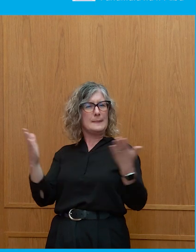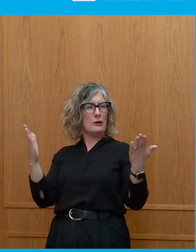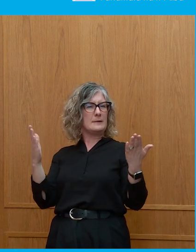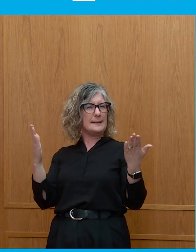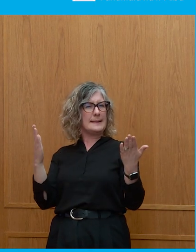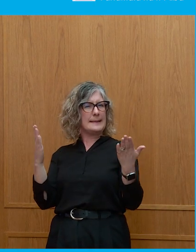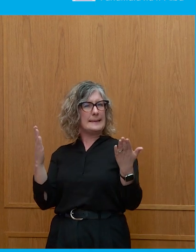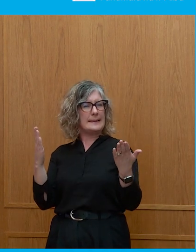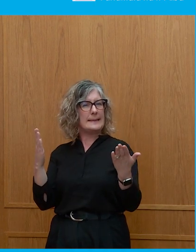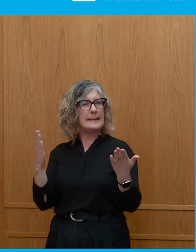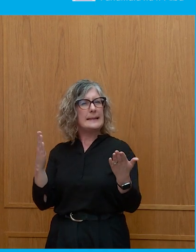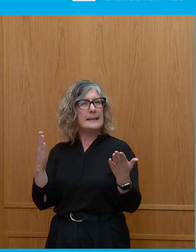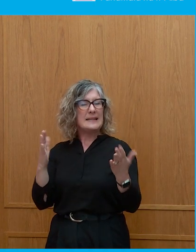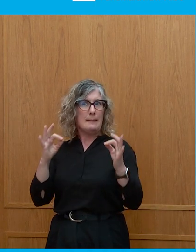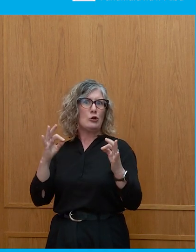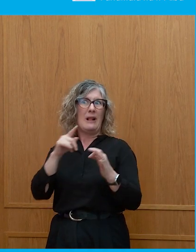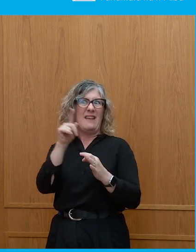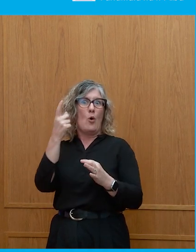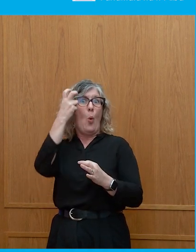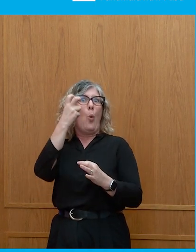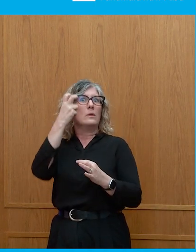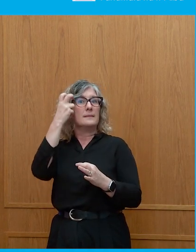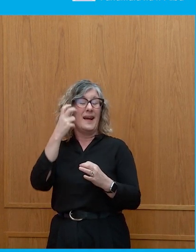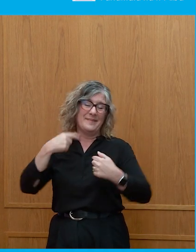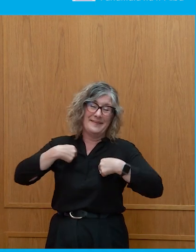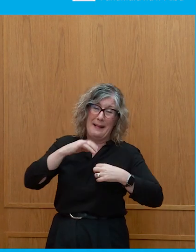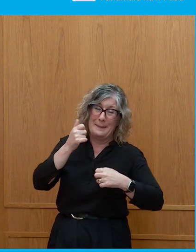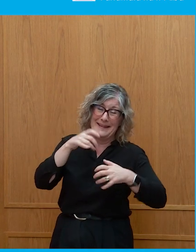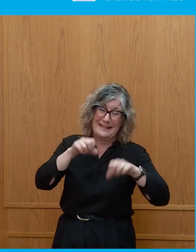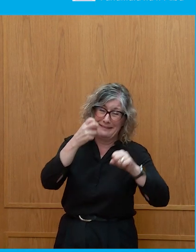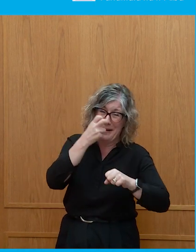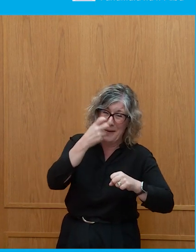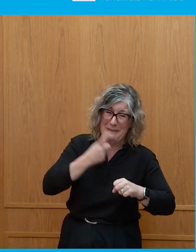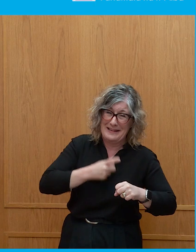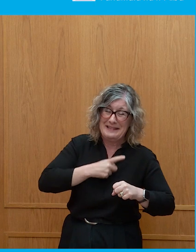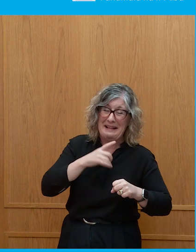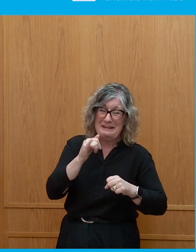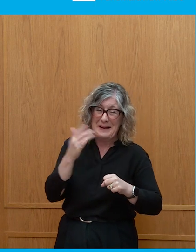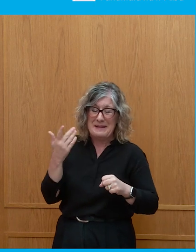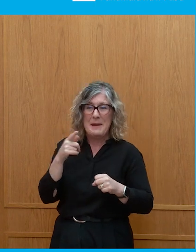for, certainly for old. I'm getting old. I'm just getting old. I think that's a problem, so.